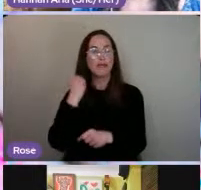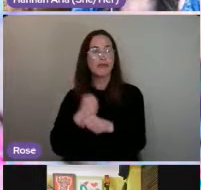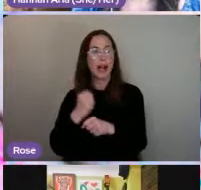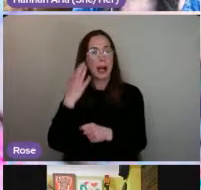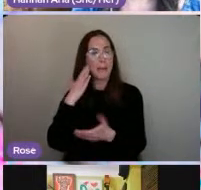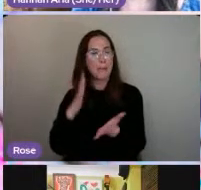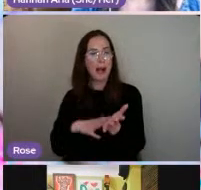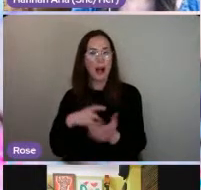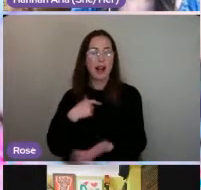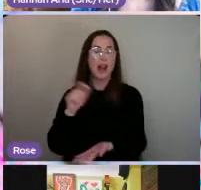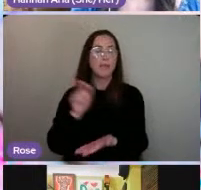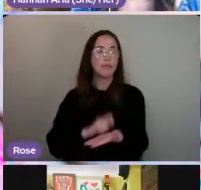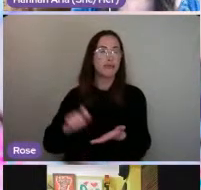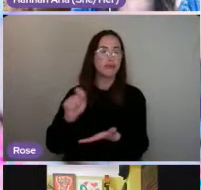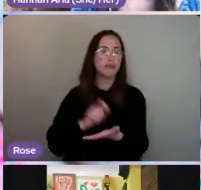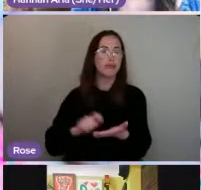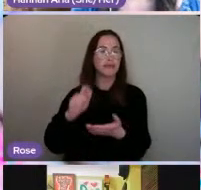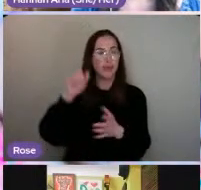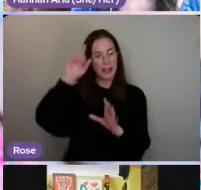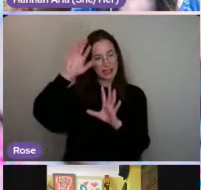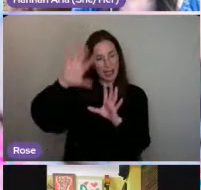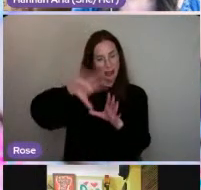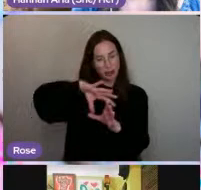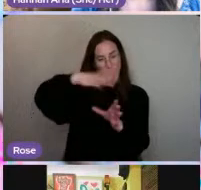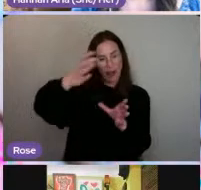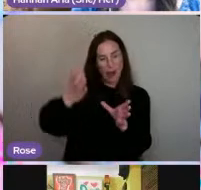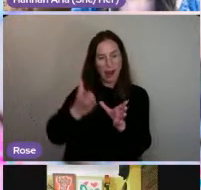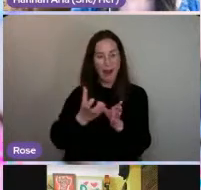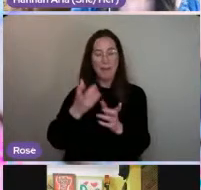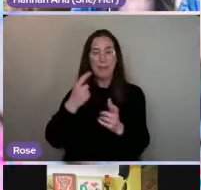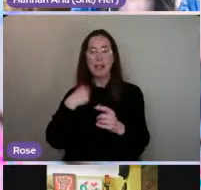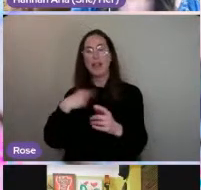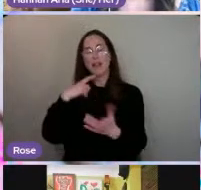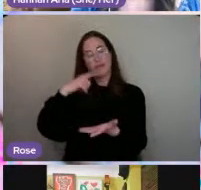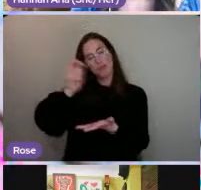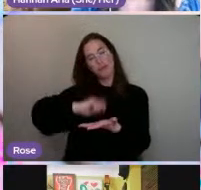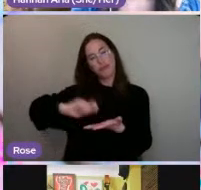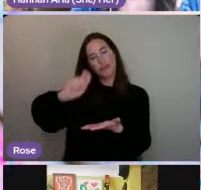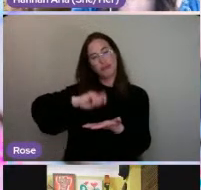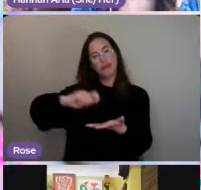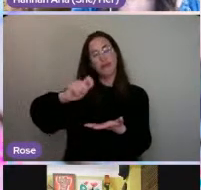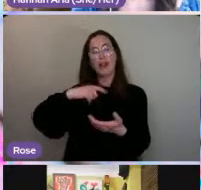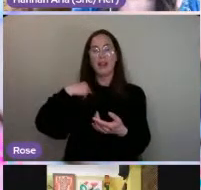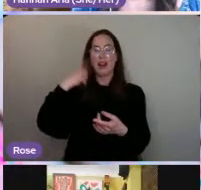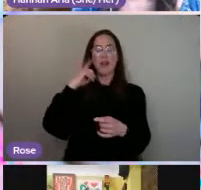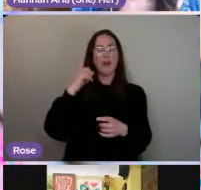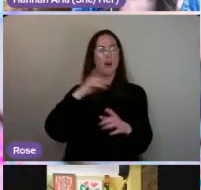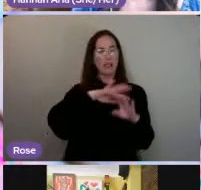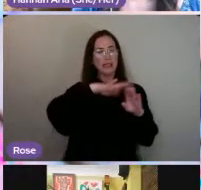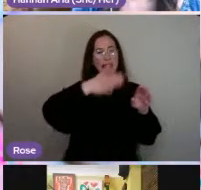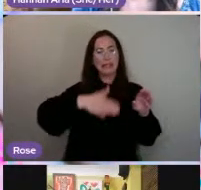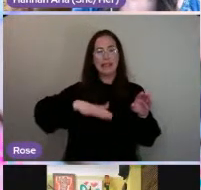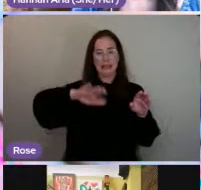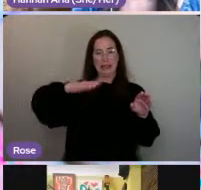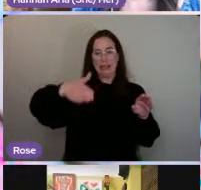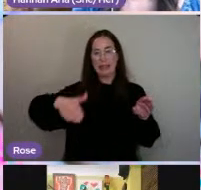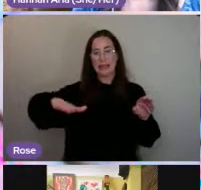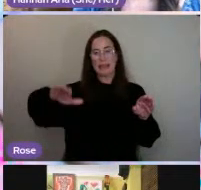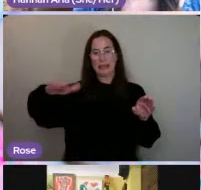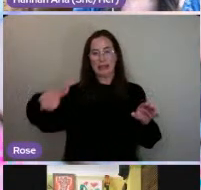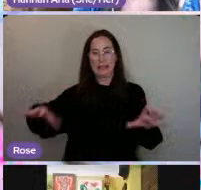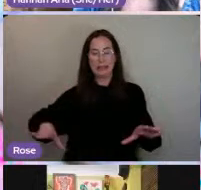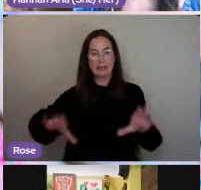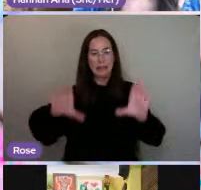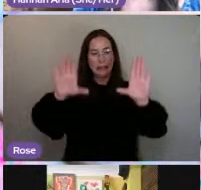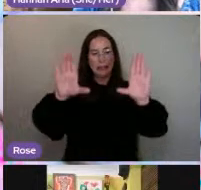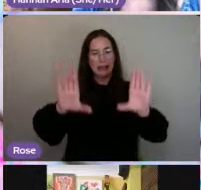started to kind of draw in this head shape. And then I just kind of thought about this scene, this head just being in a sea of, like, thought. And then you kind